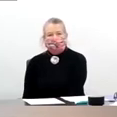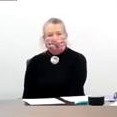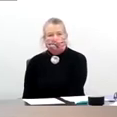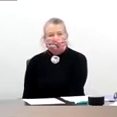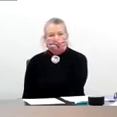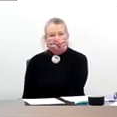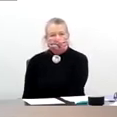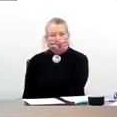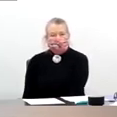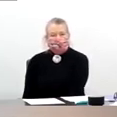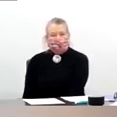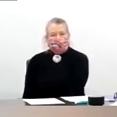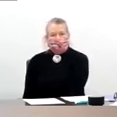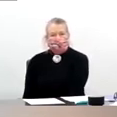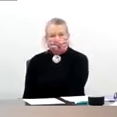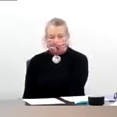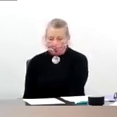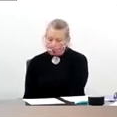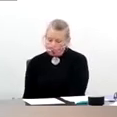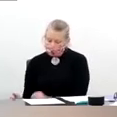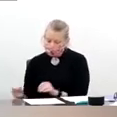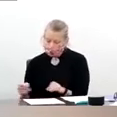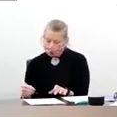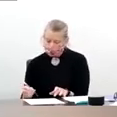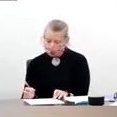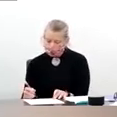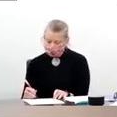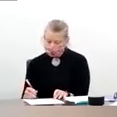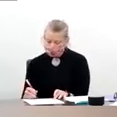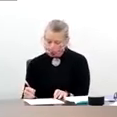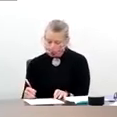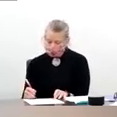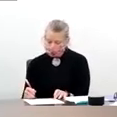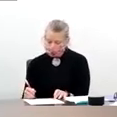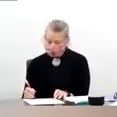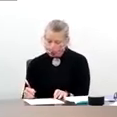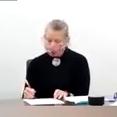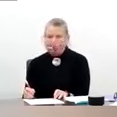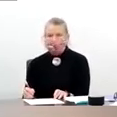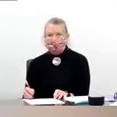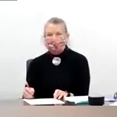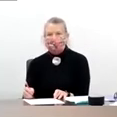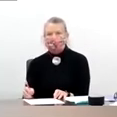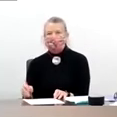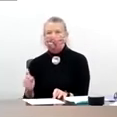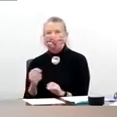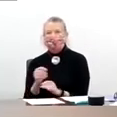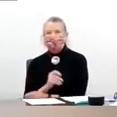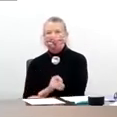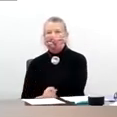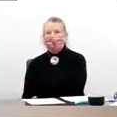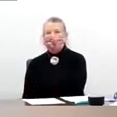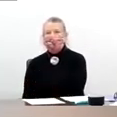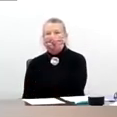tell you about the red X attack. So this was